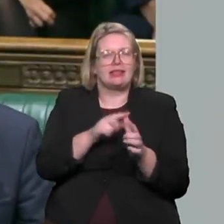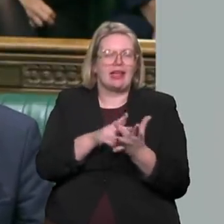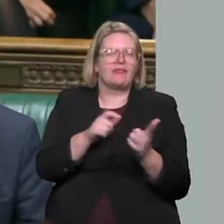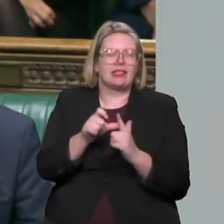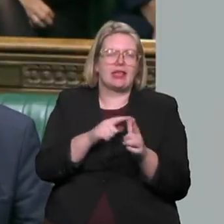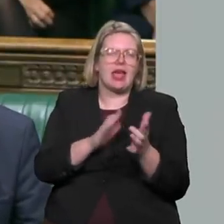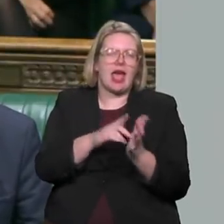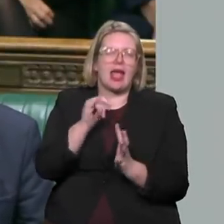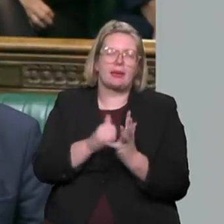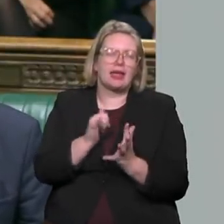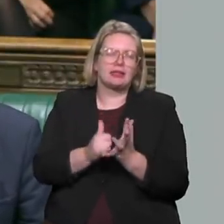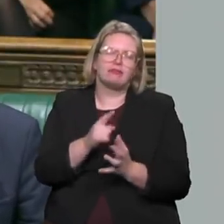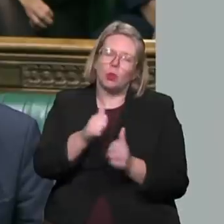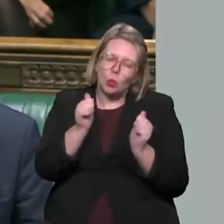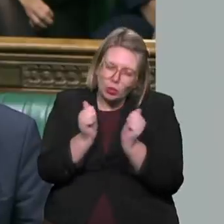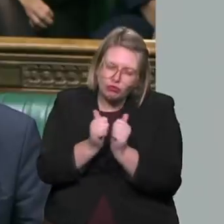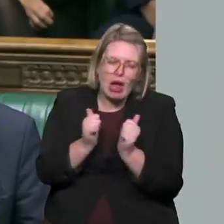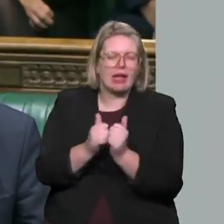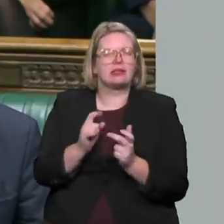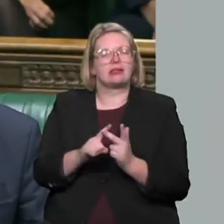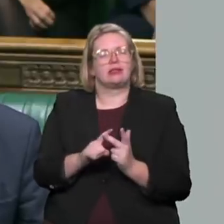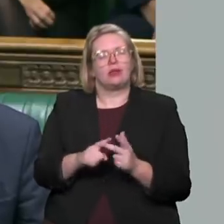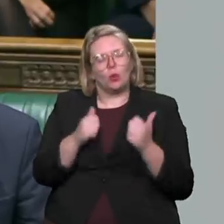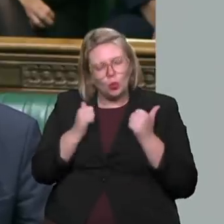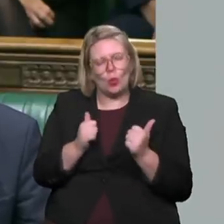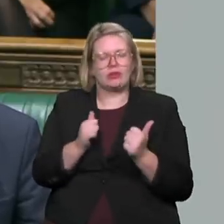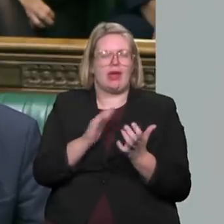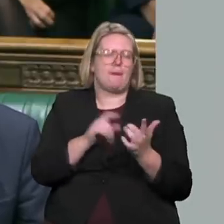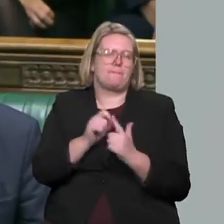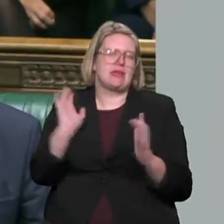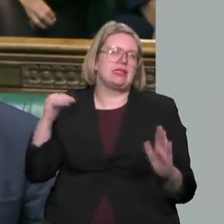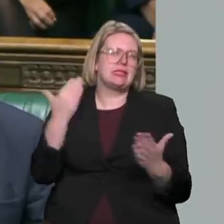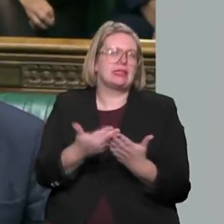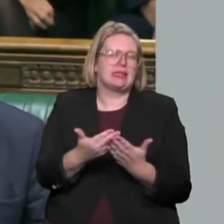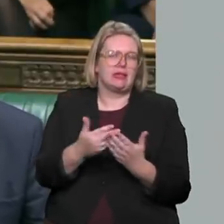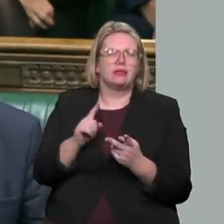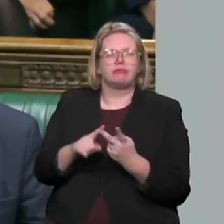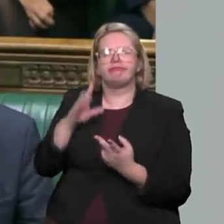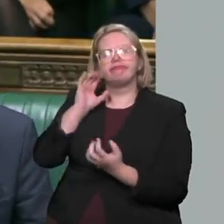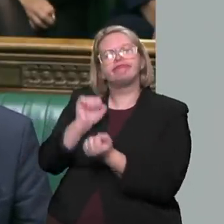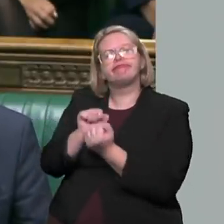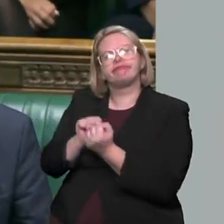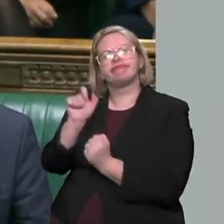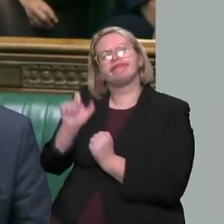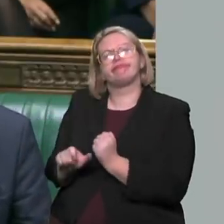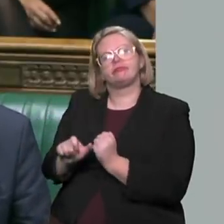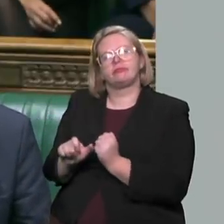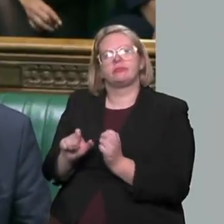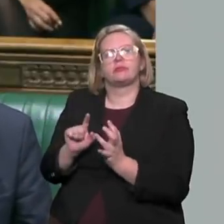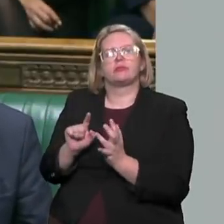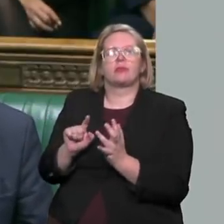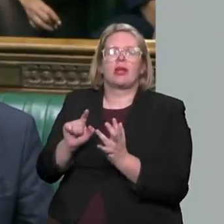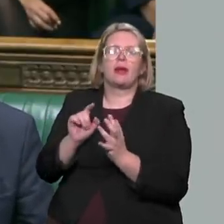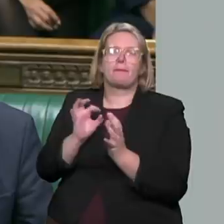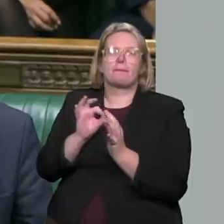and an esteemed parliamentarian. I also wish to pay tribute to the right honourable member for Old Baxley